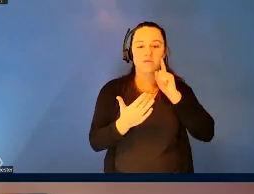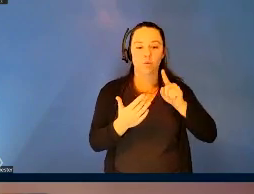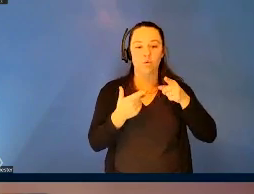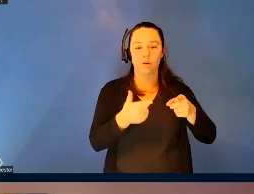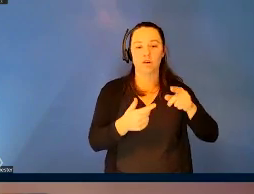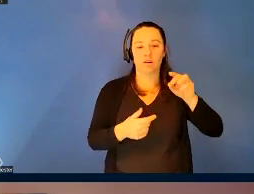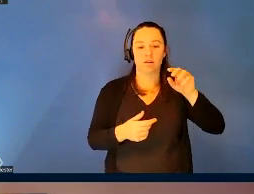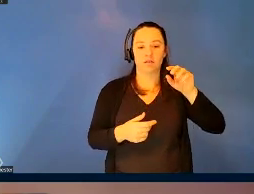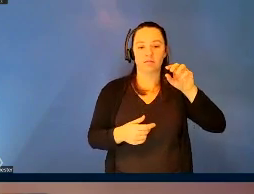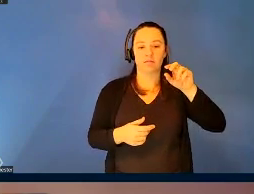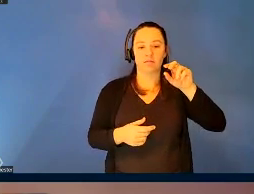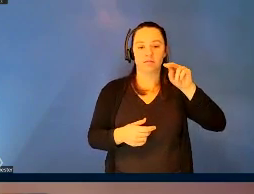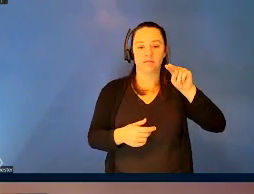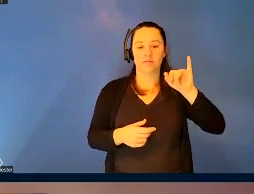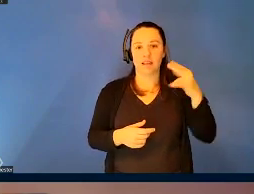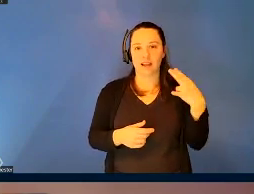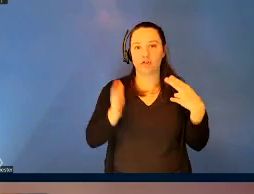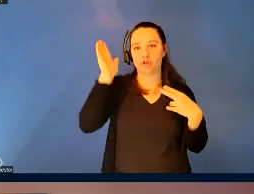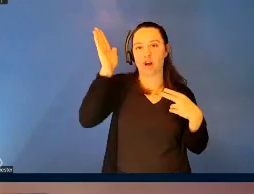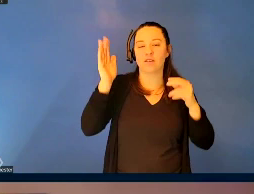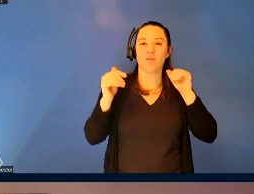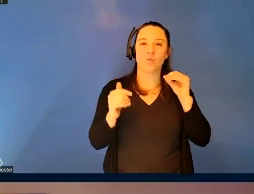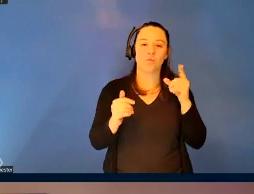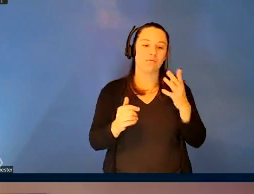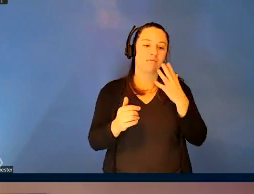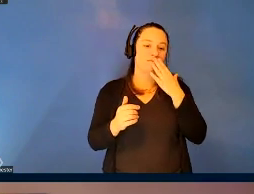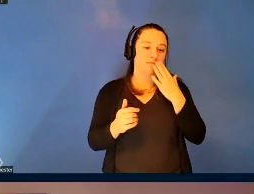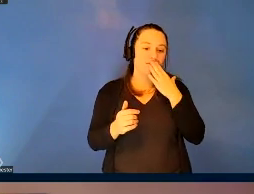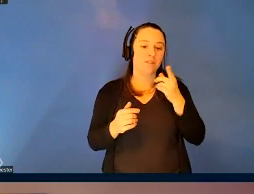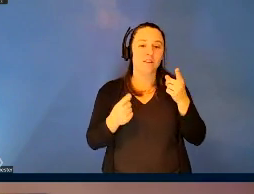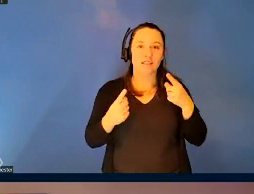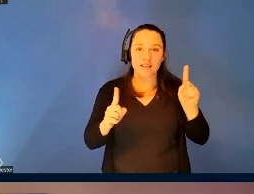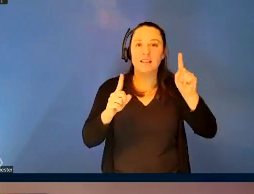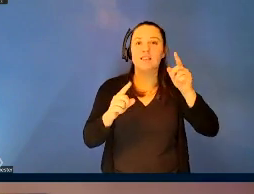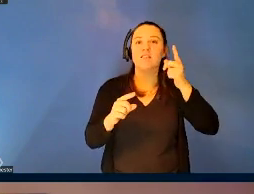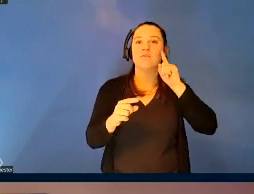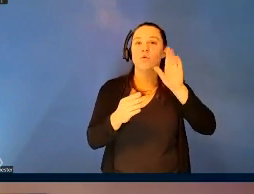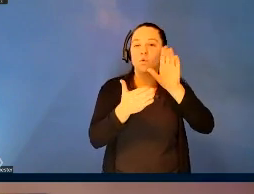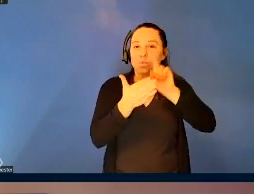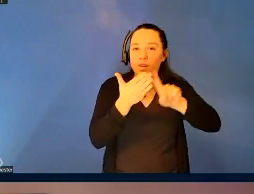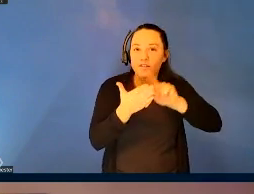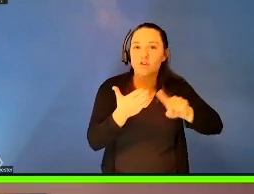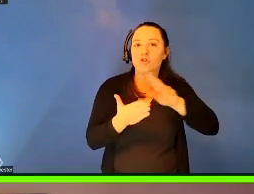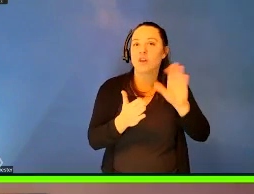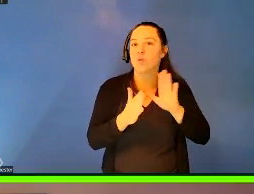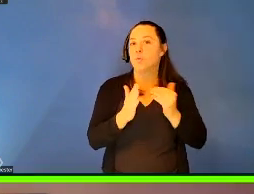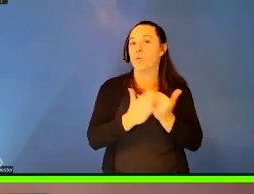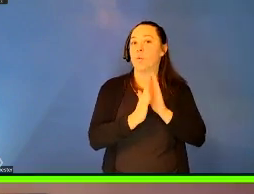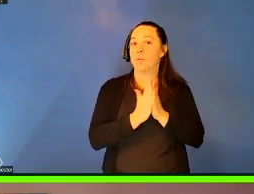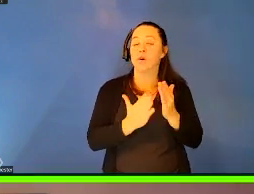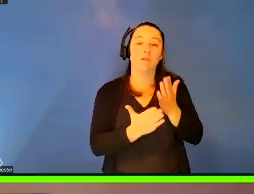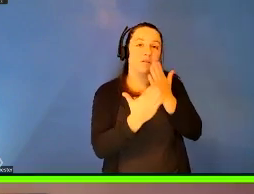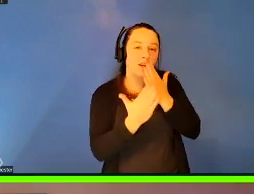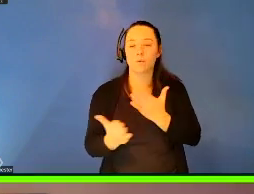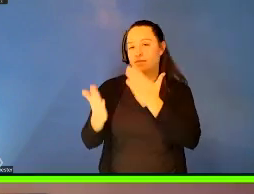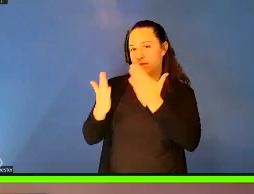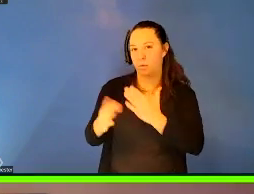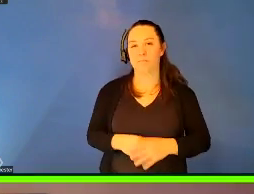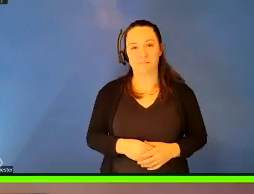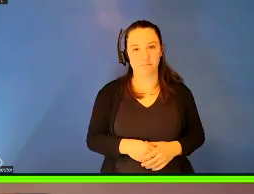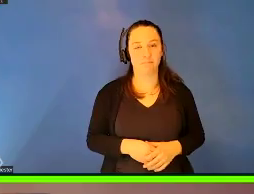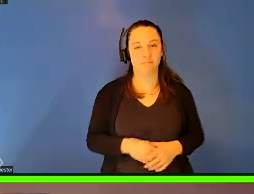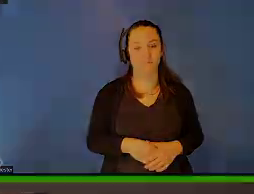with you and wish you every success with your further research and your forthcoming book. So, thank you very much. Dr. thank you so much. Take care.